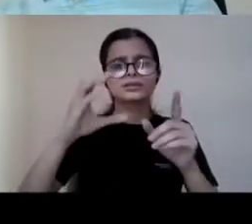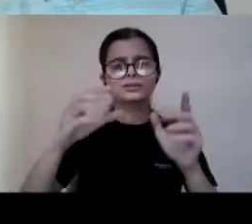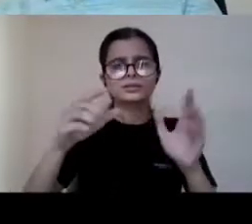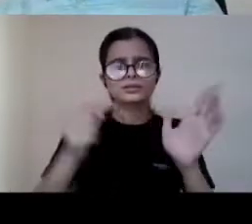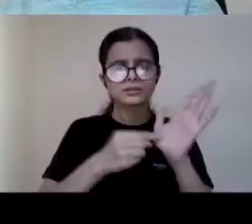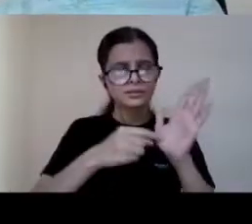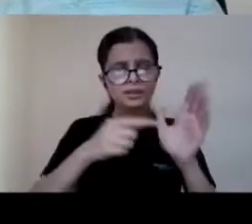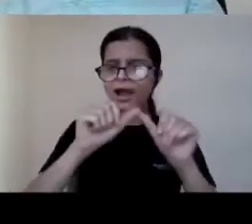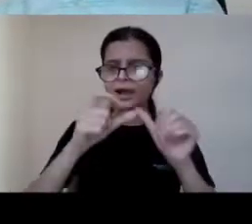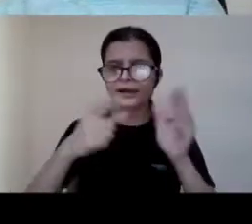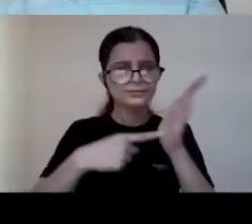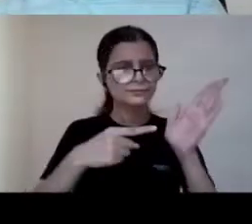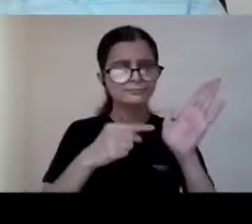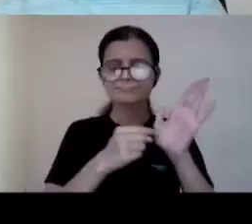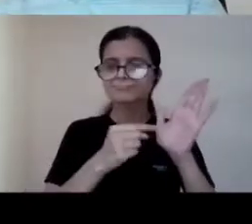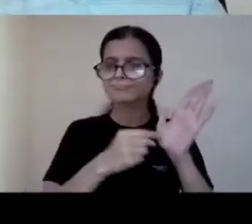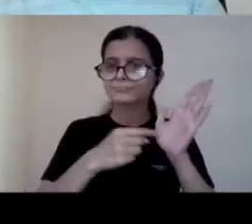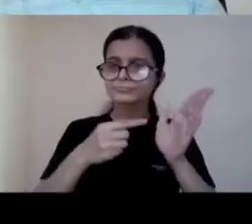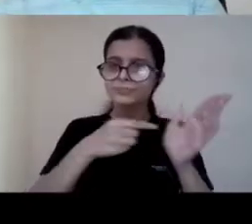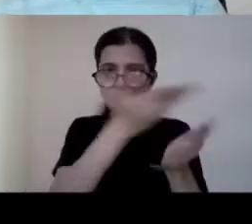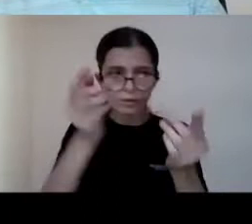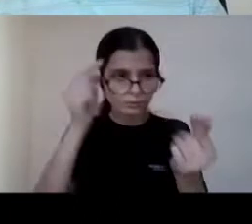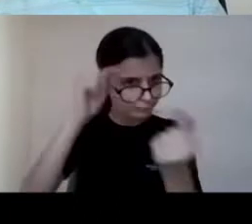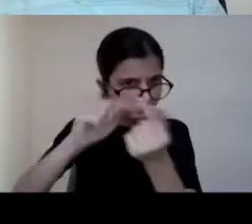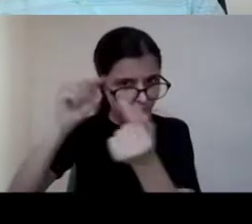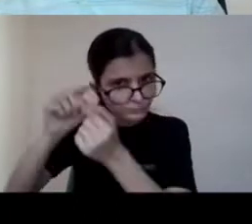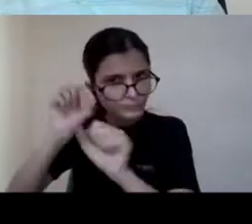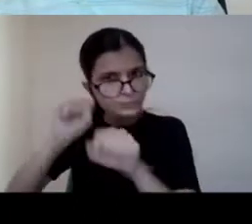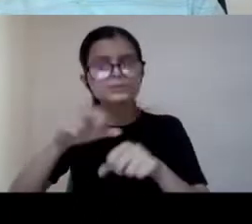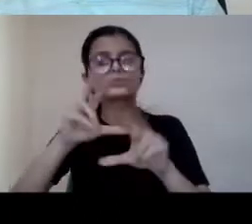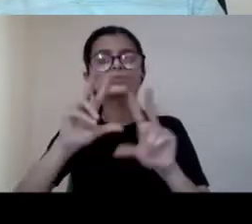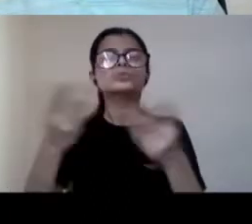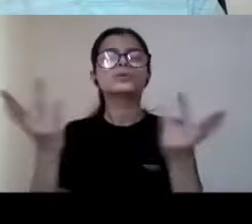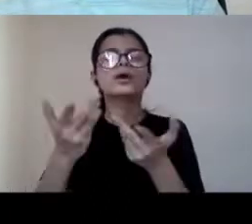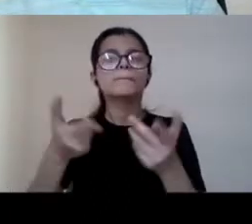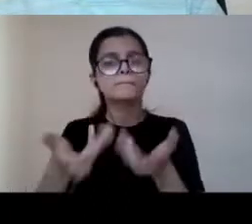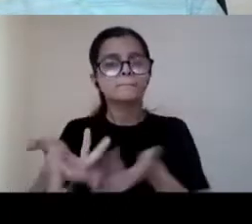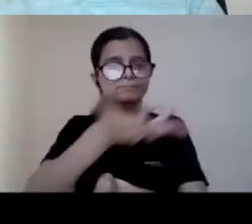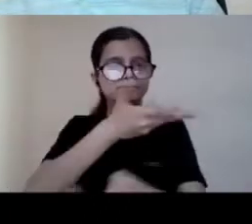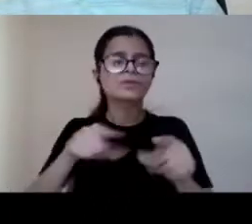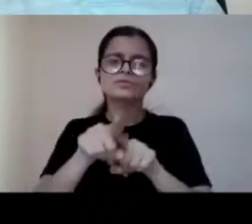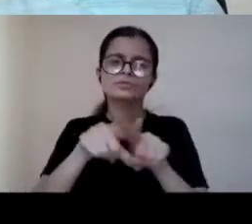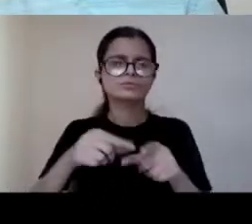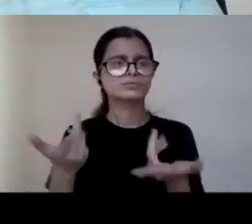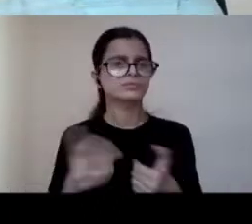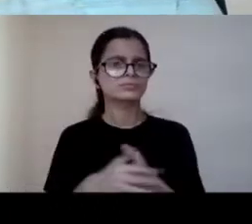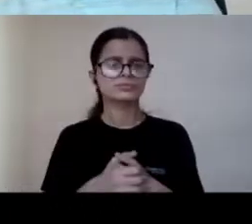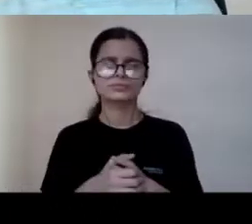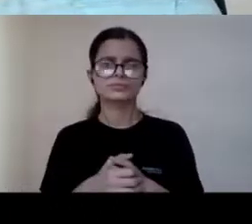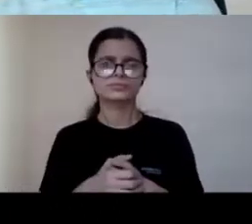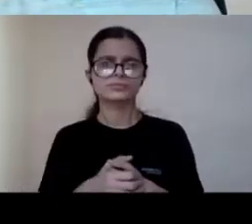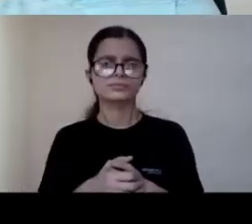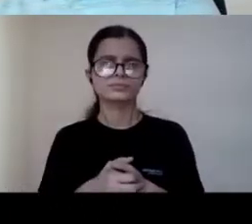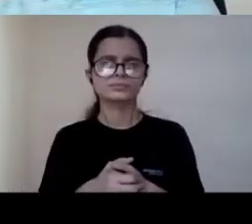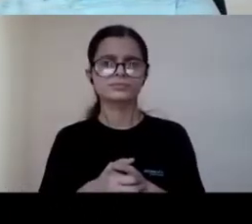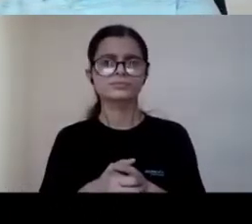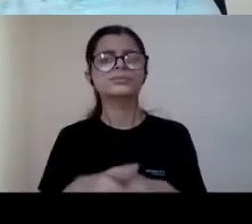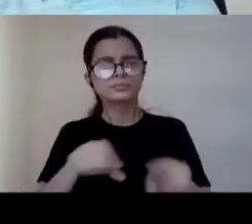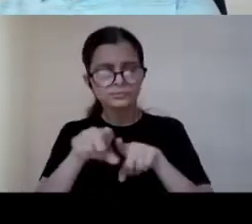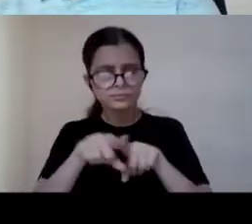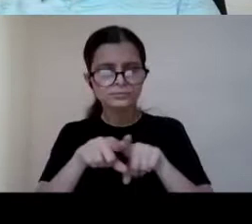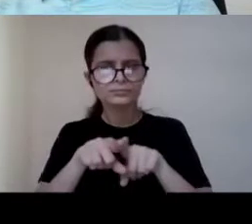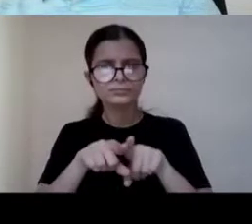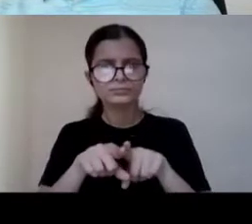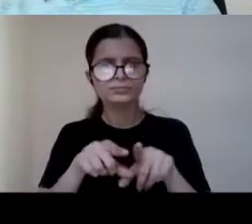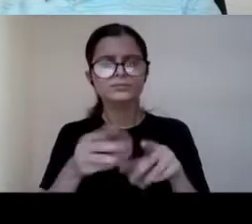uh when it comes to so we let's take this example of the marrakesh treaty so we just